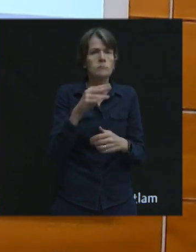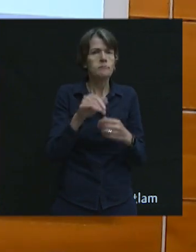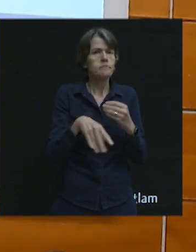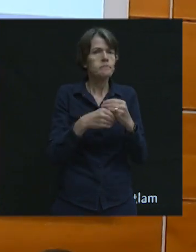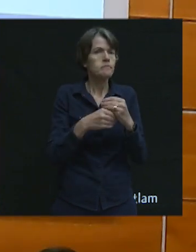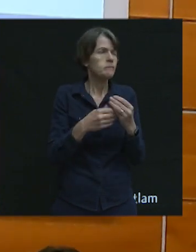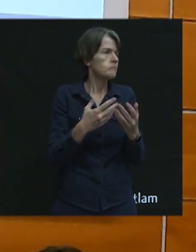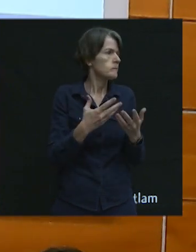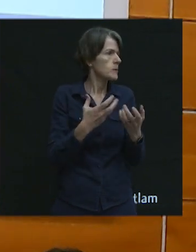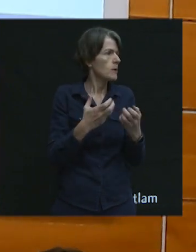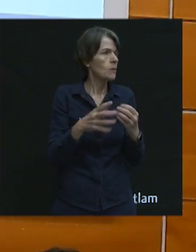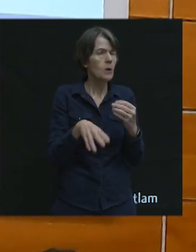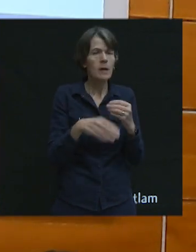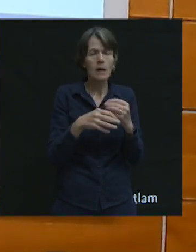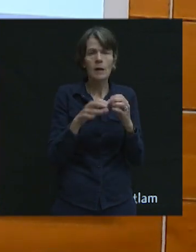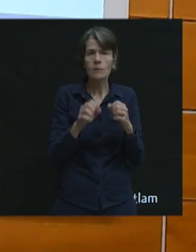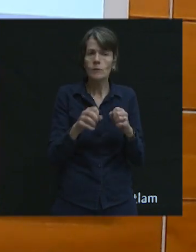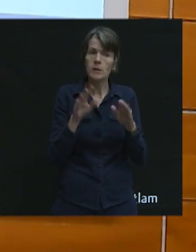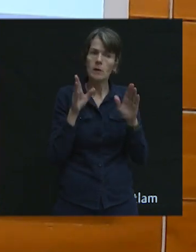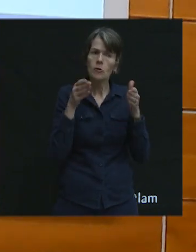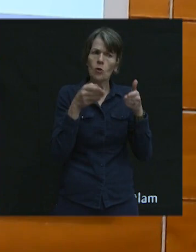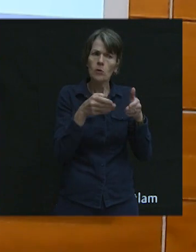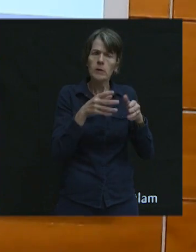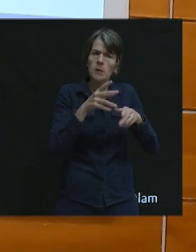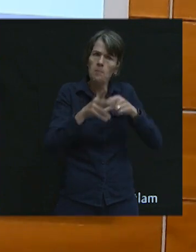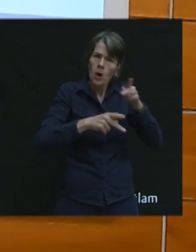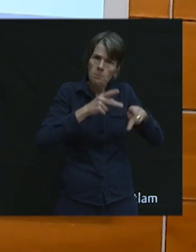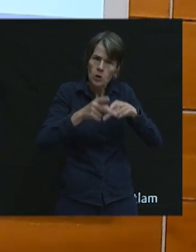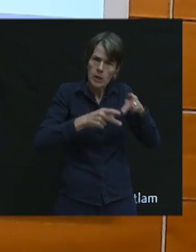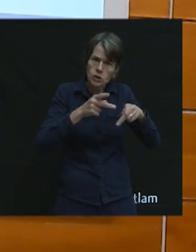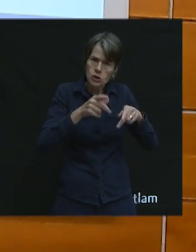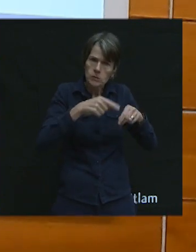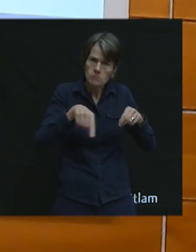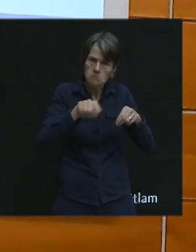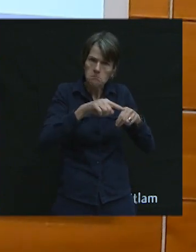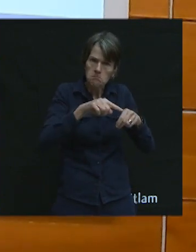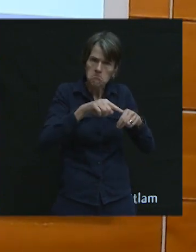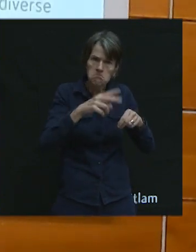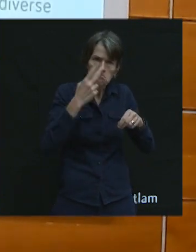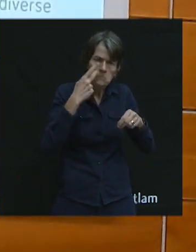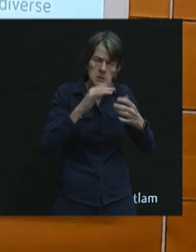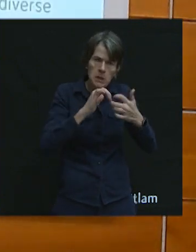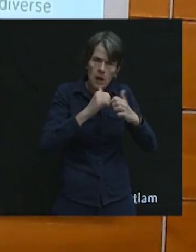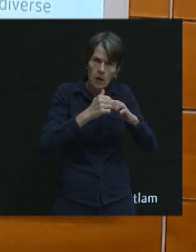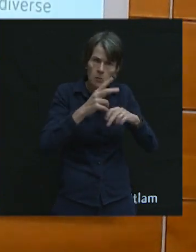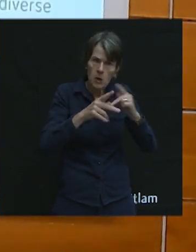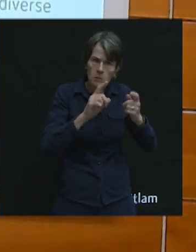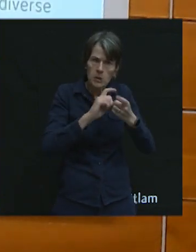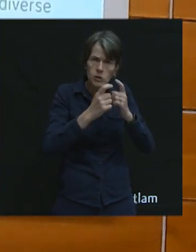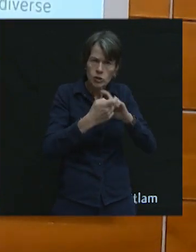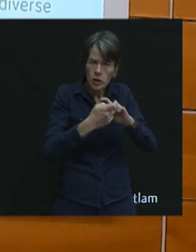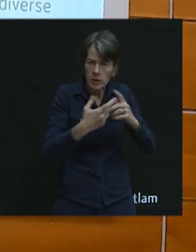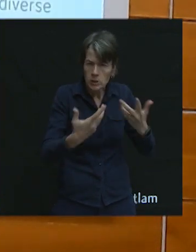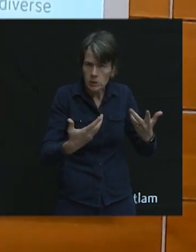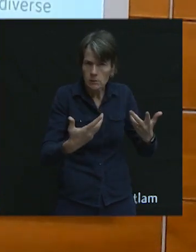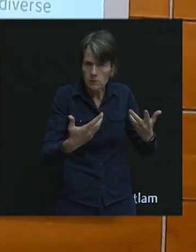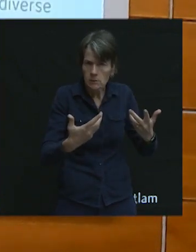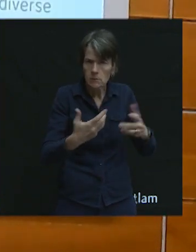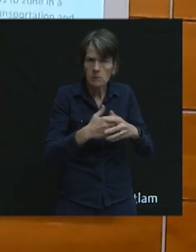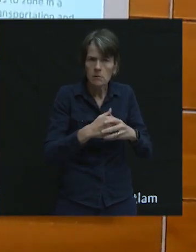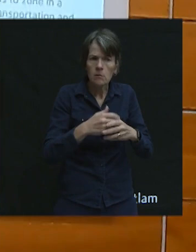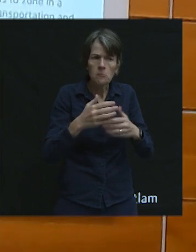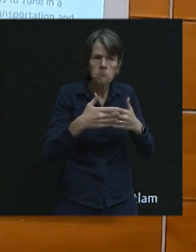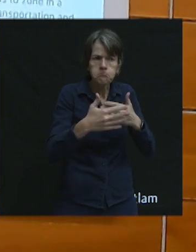terms of changes, I think we can look at the population, foresee what are the changes that, you know, may be happening in the next